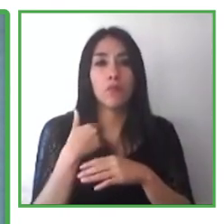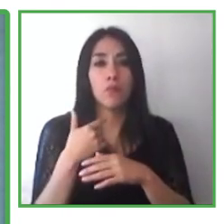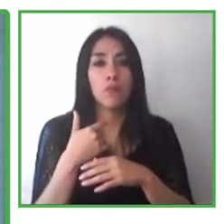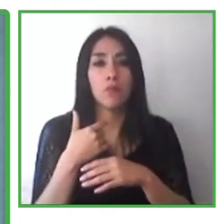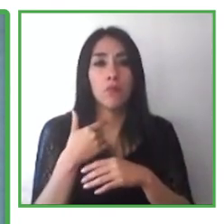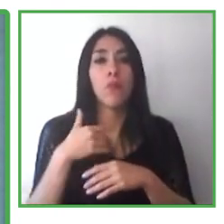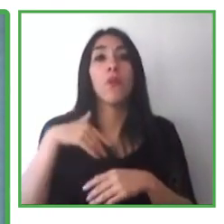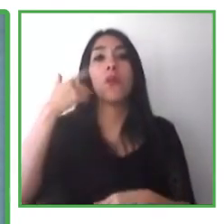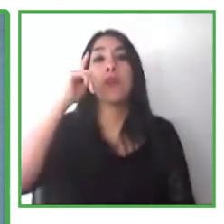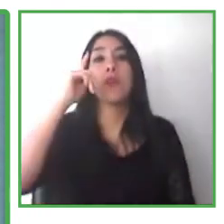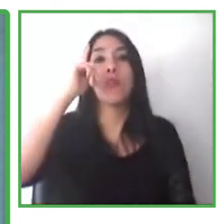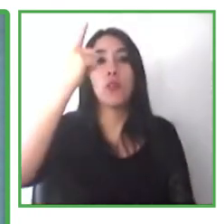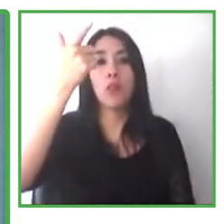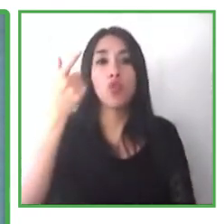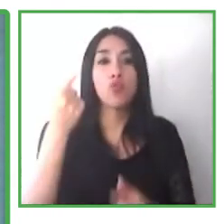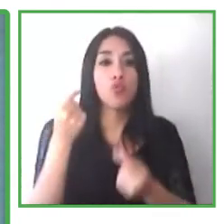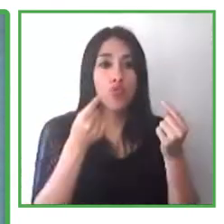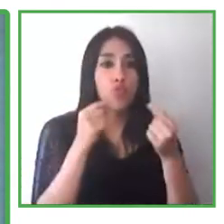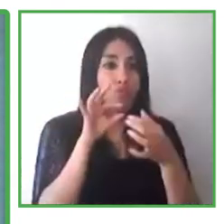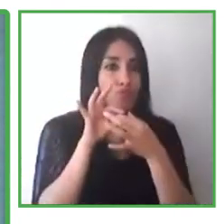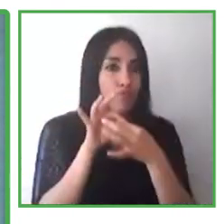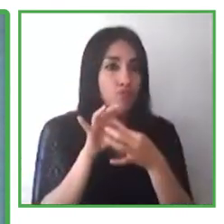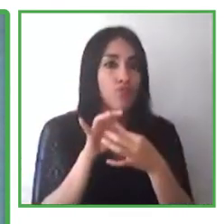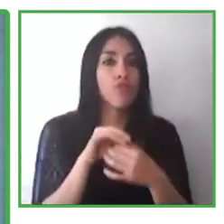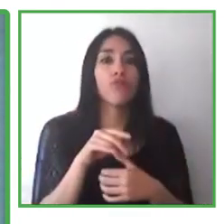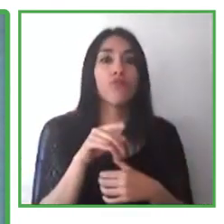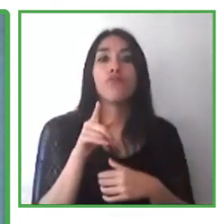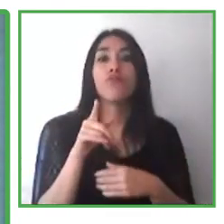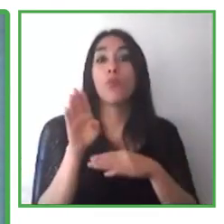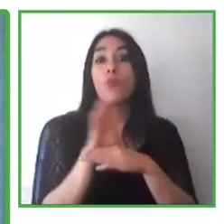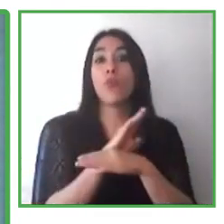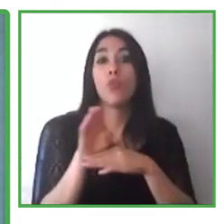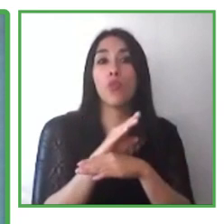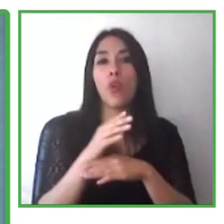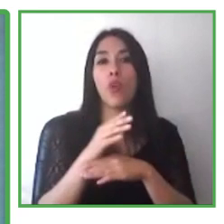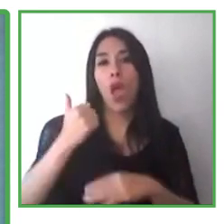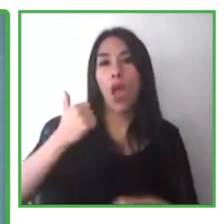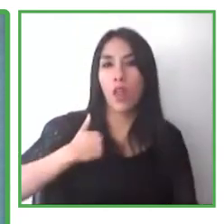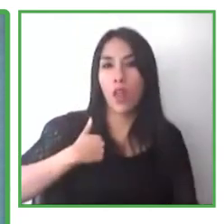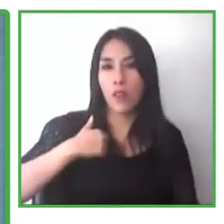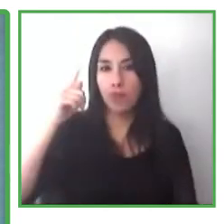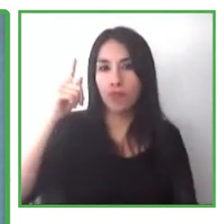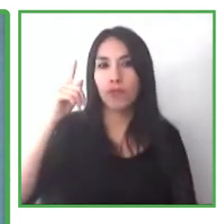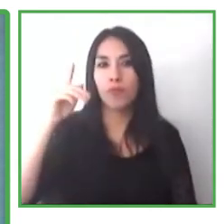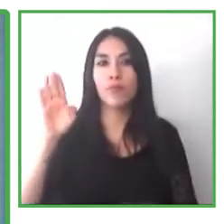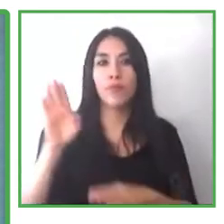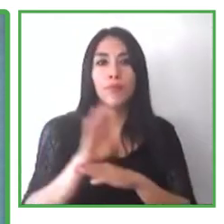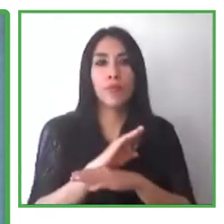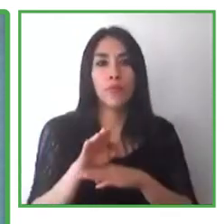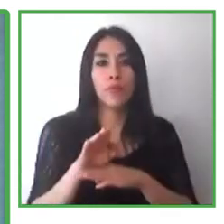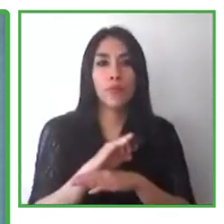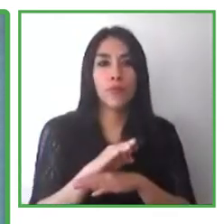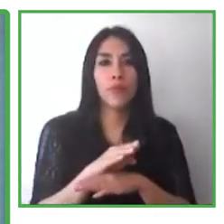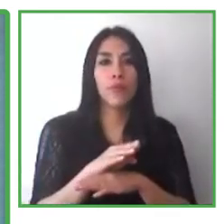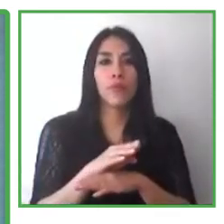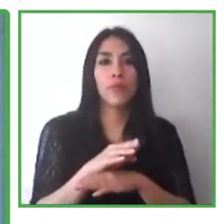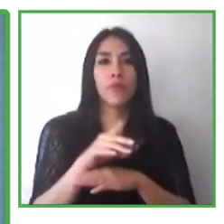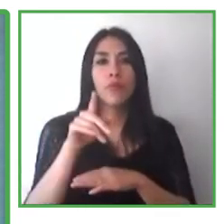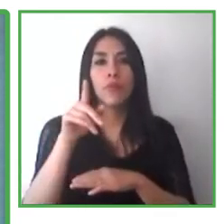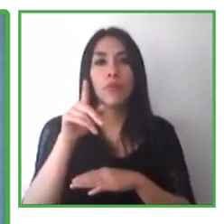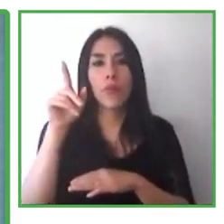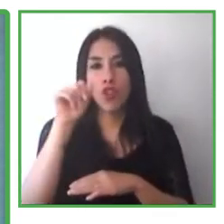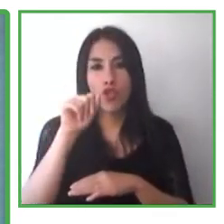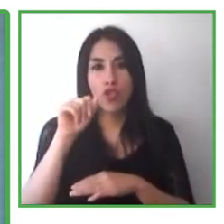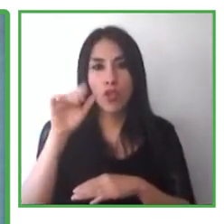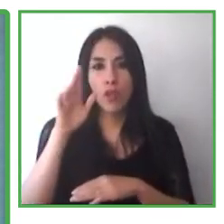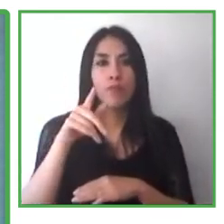company. We also try to destigmatizing Autism, we try to do